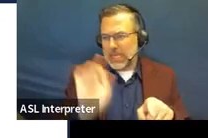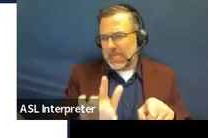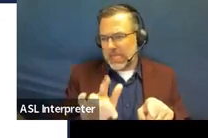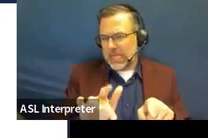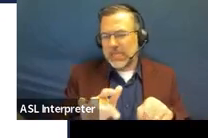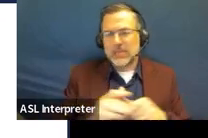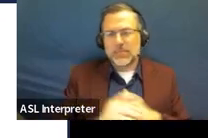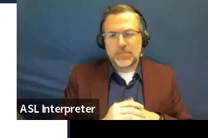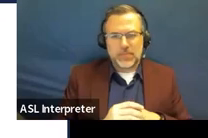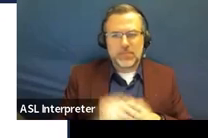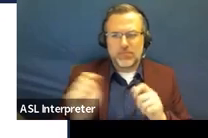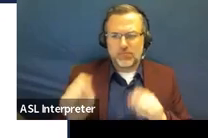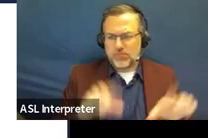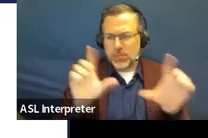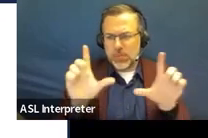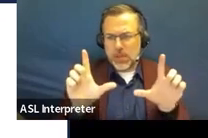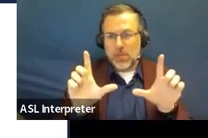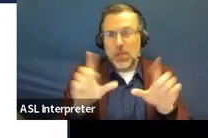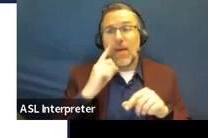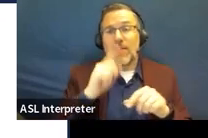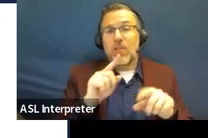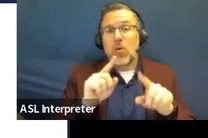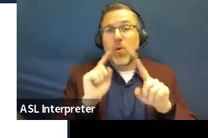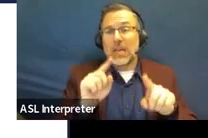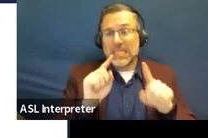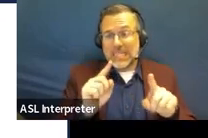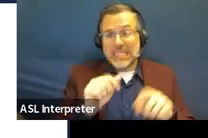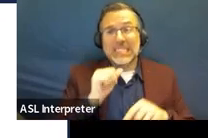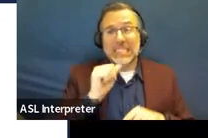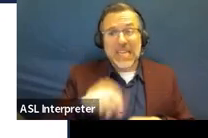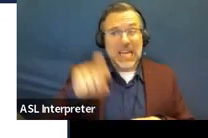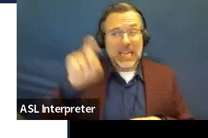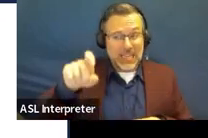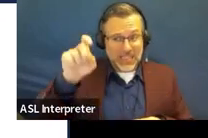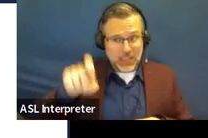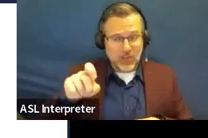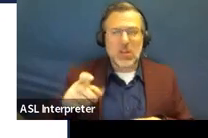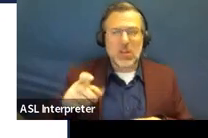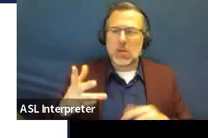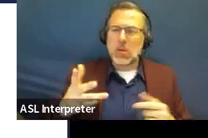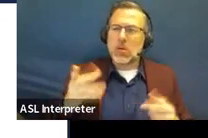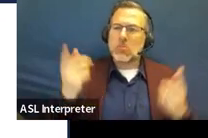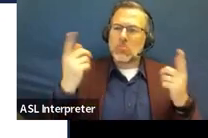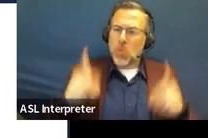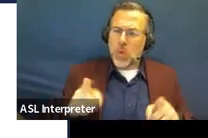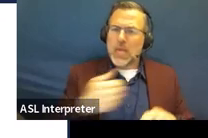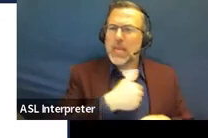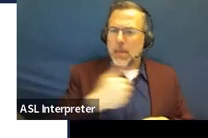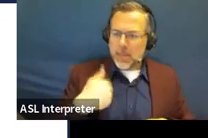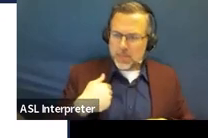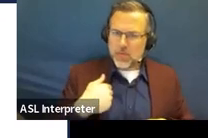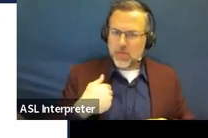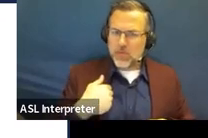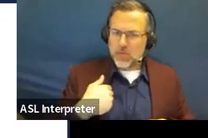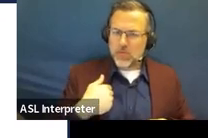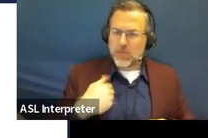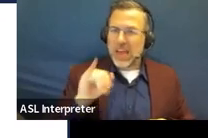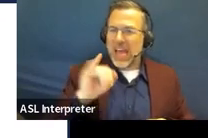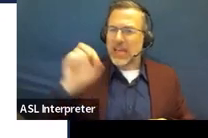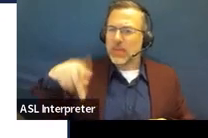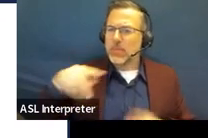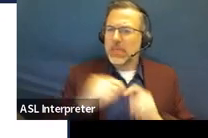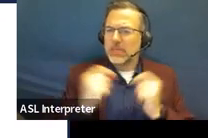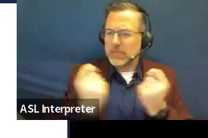But for attendance not necessary, this is when a member of the team is not required to attend the meeting.